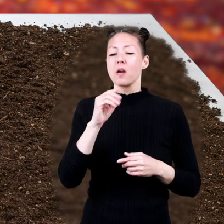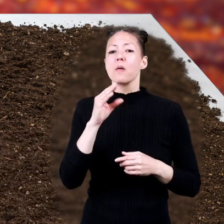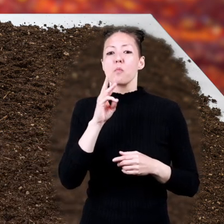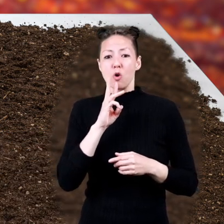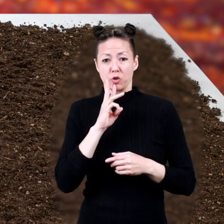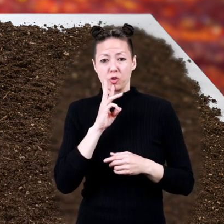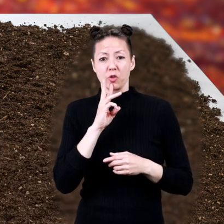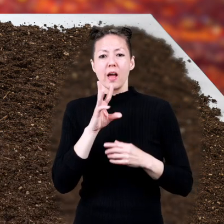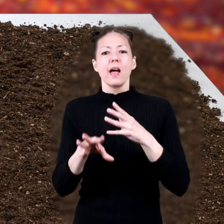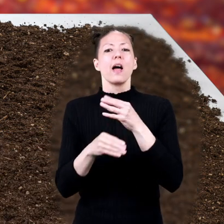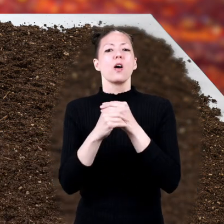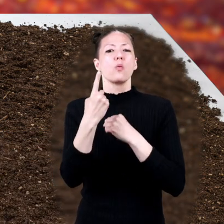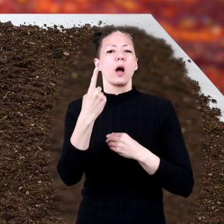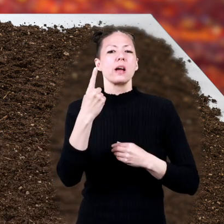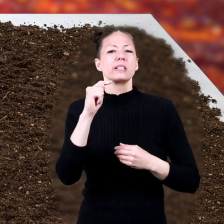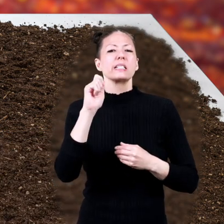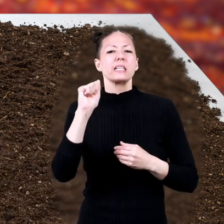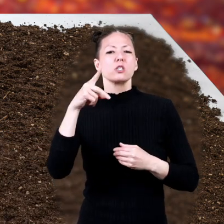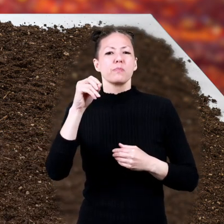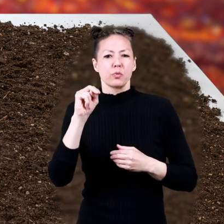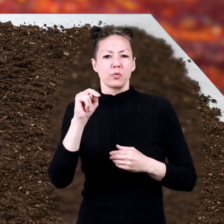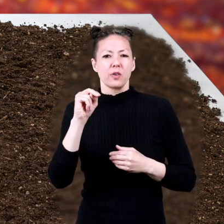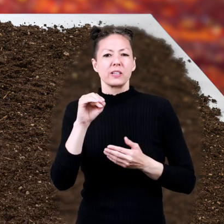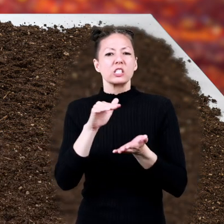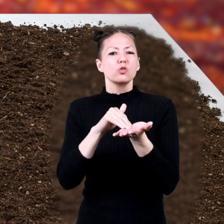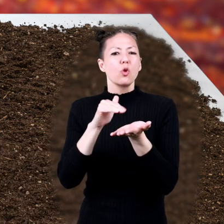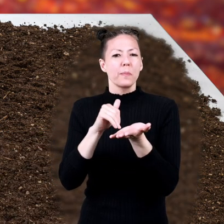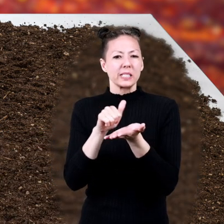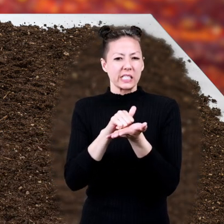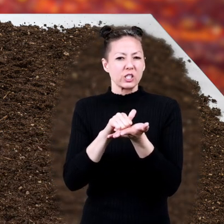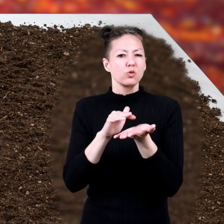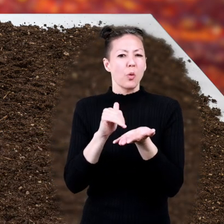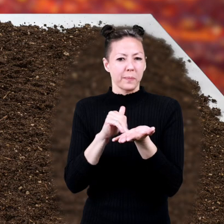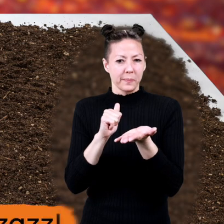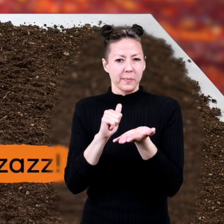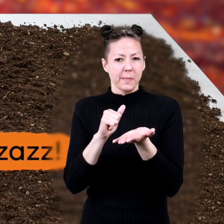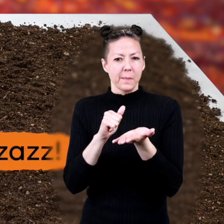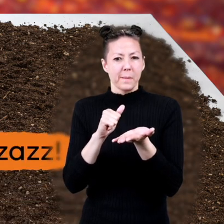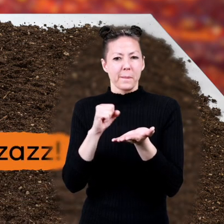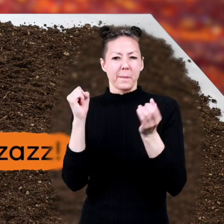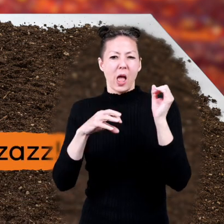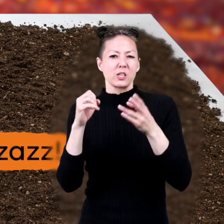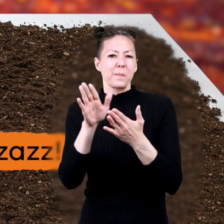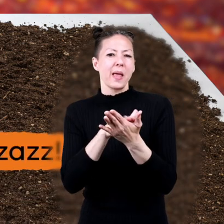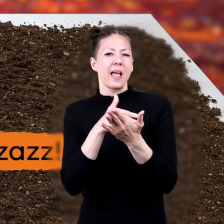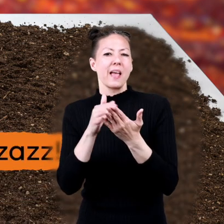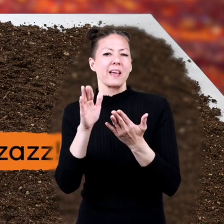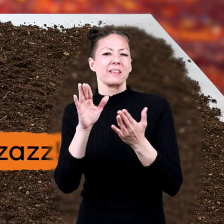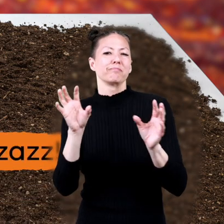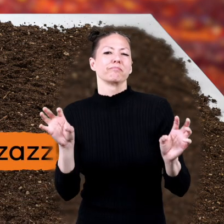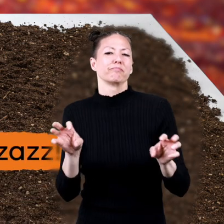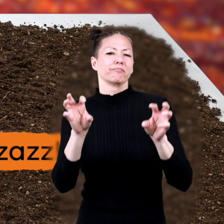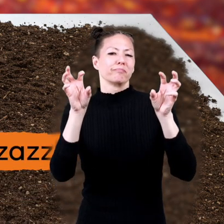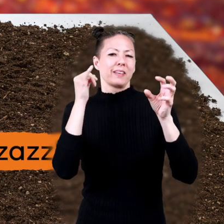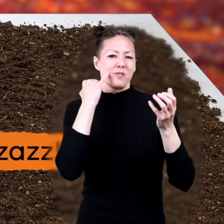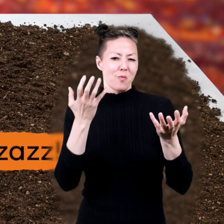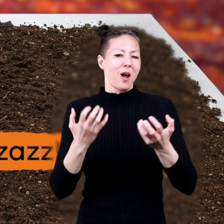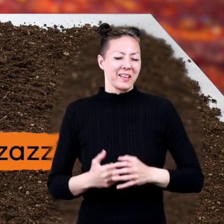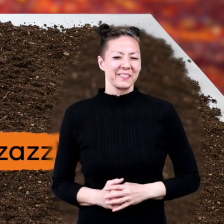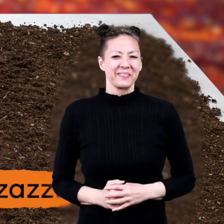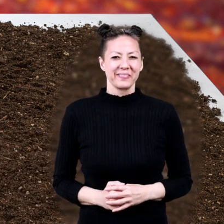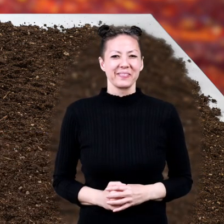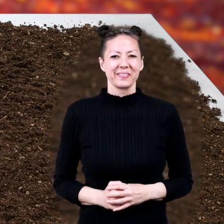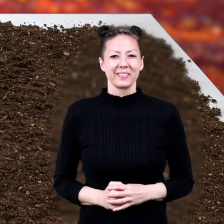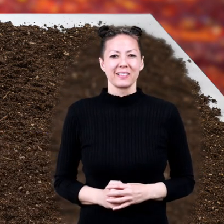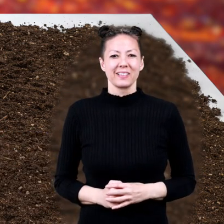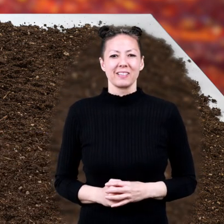then add one teaspoon of dish soap to the water and a splash of paint for some pizzazz if you want